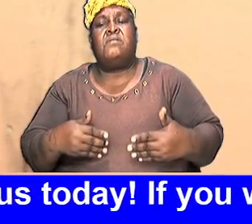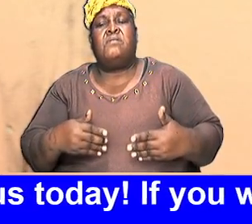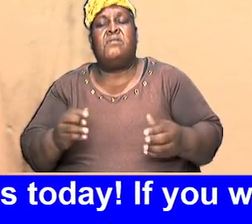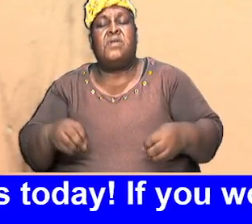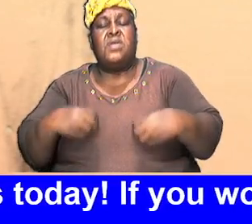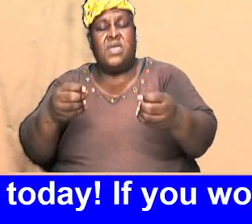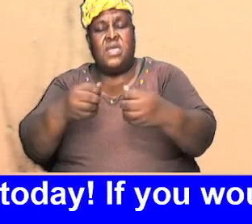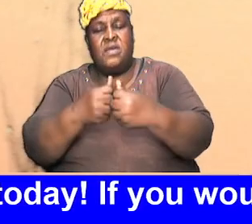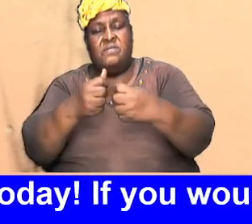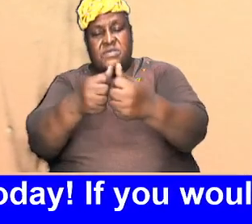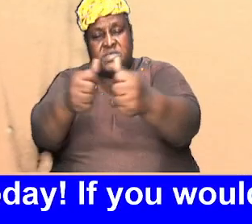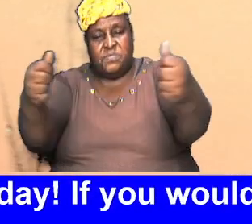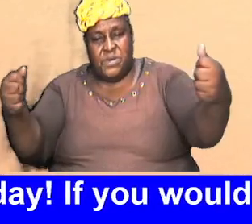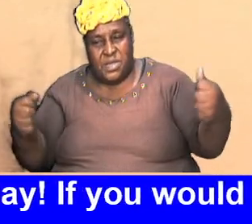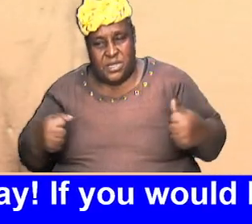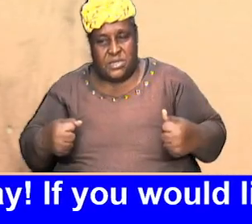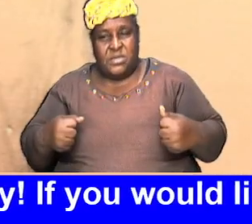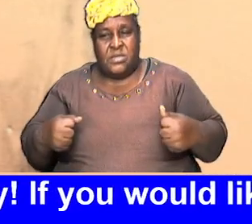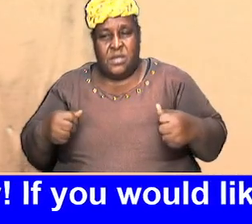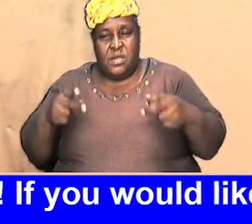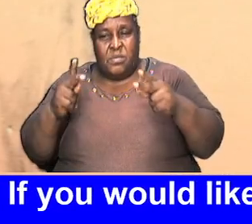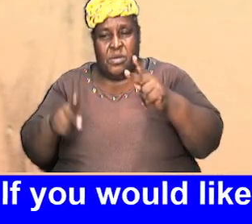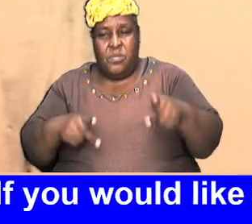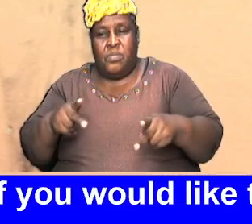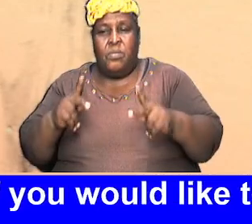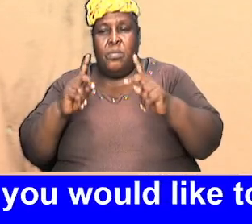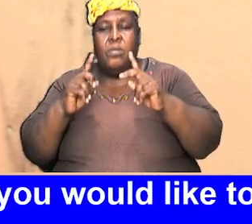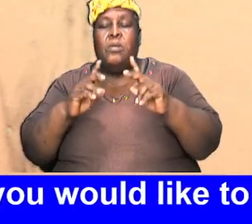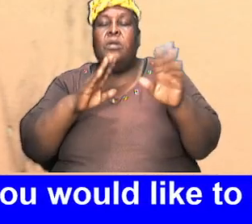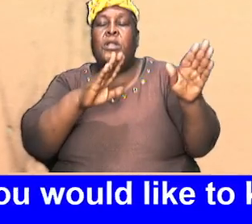to persons who are coming from work and want to go with